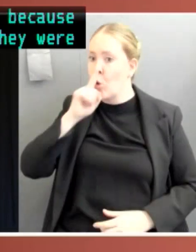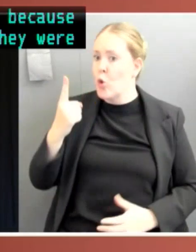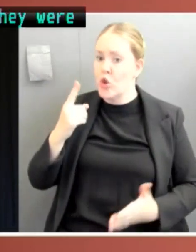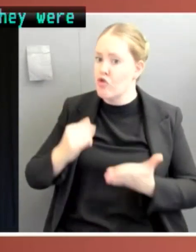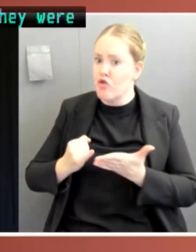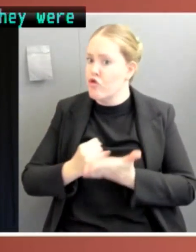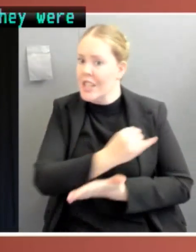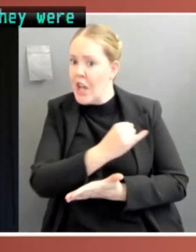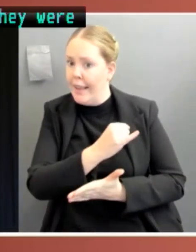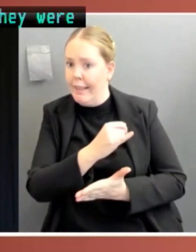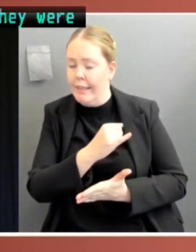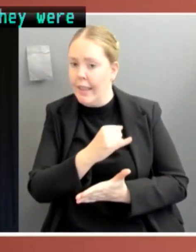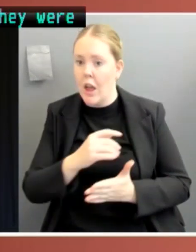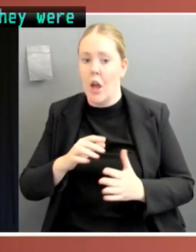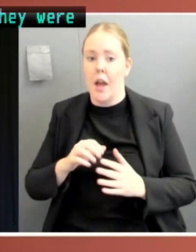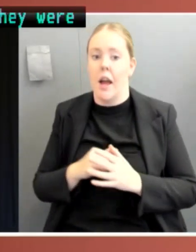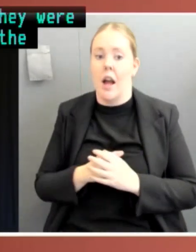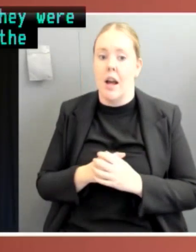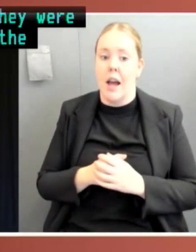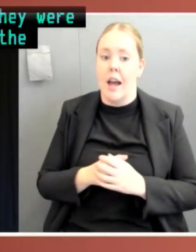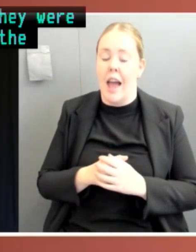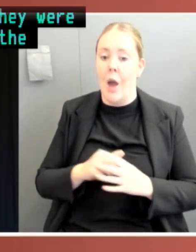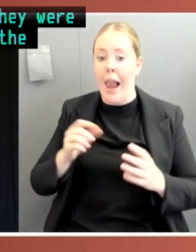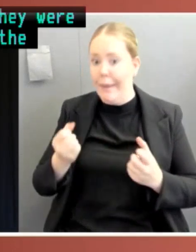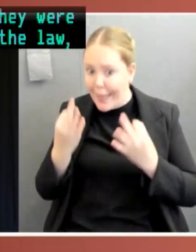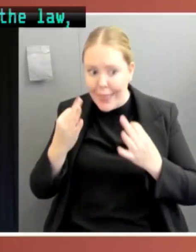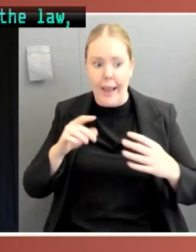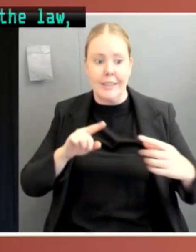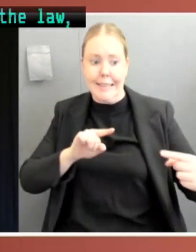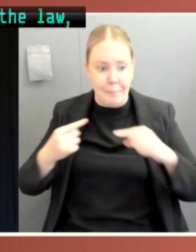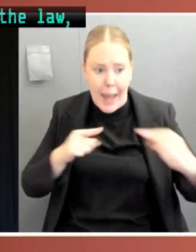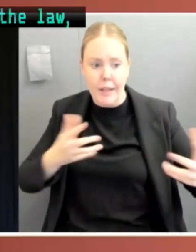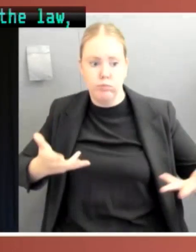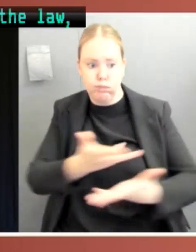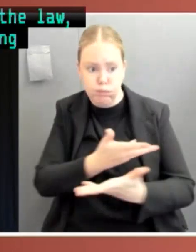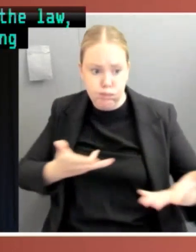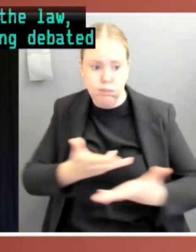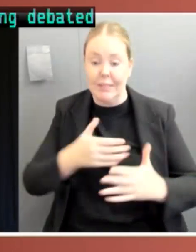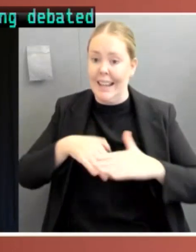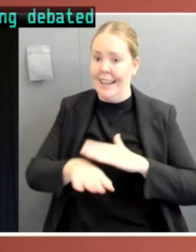and weren't being challenged, I suppose, in the parliament, the forum where these issues are debated.